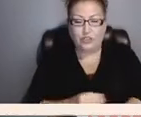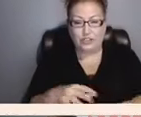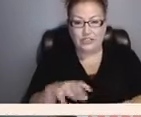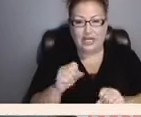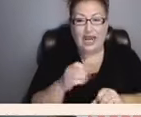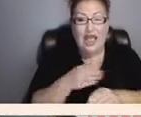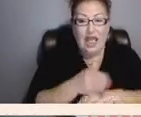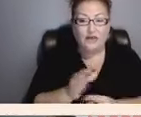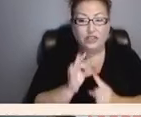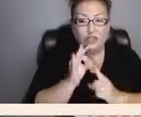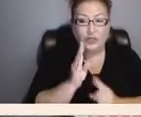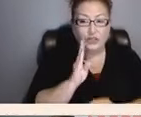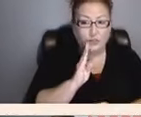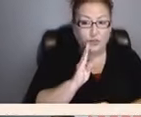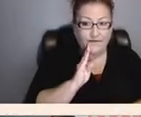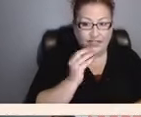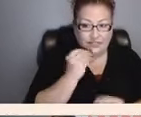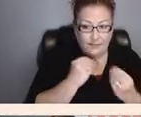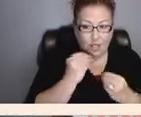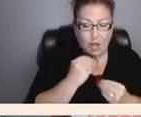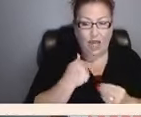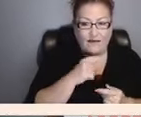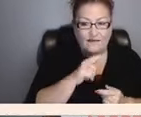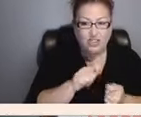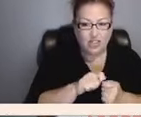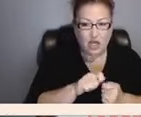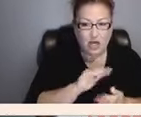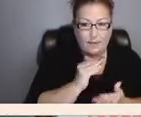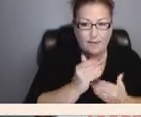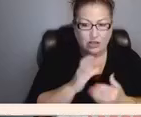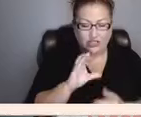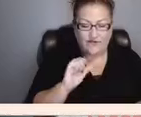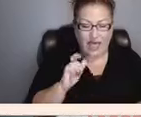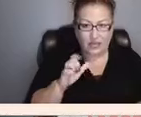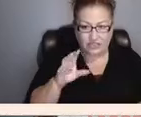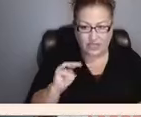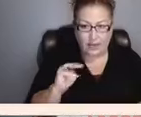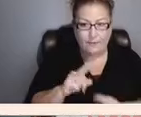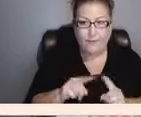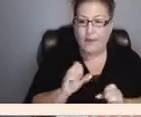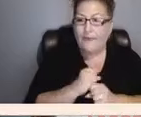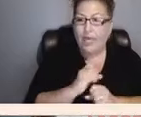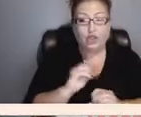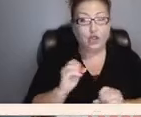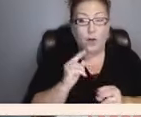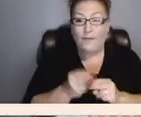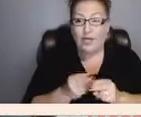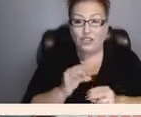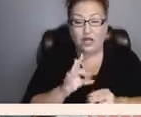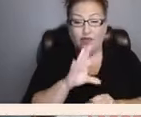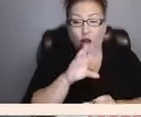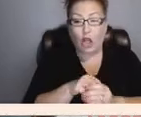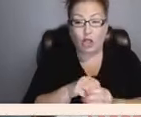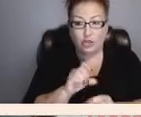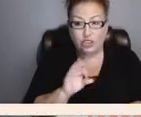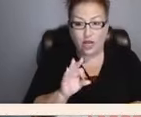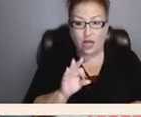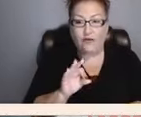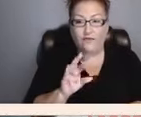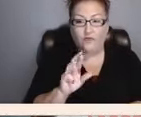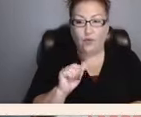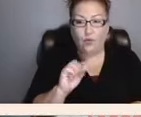meal containing certain amounts of calcium but makes no mention of the inclusion of radioactive